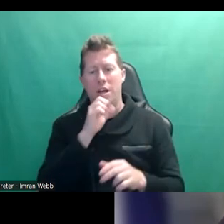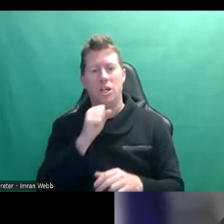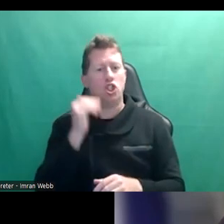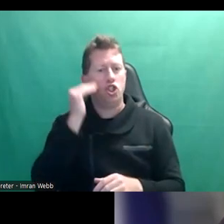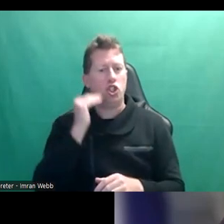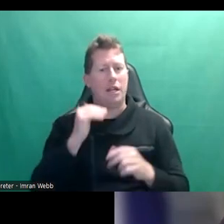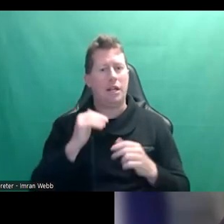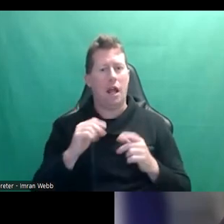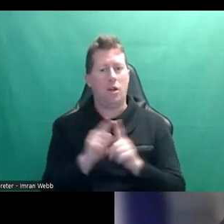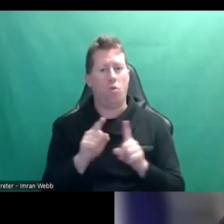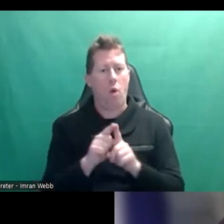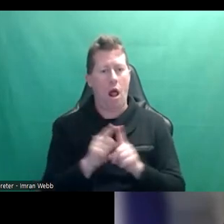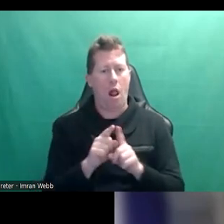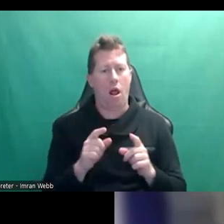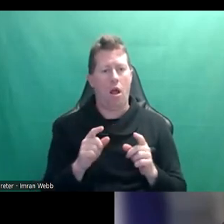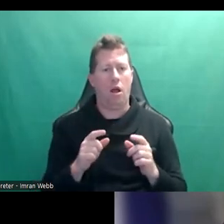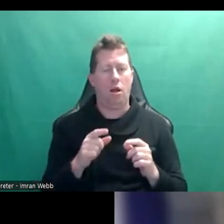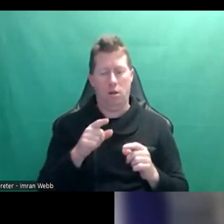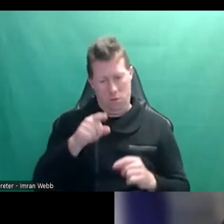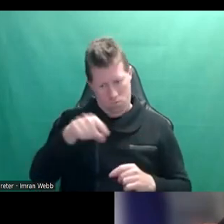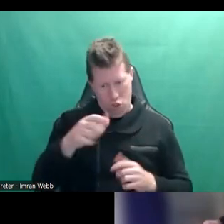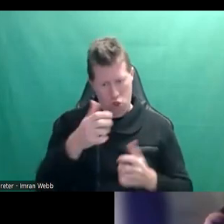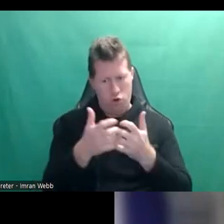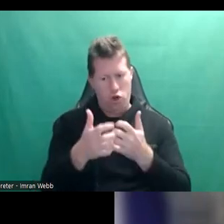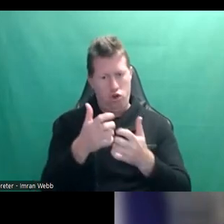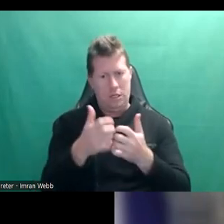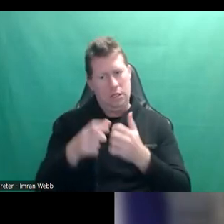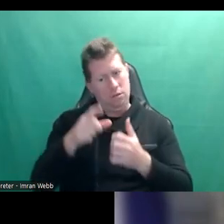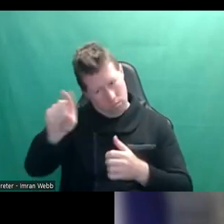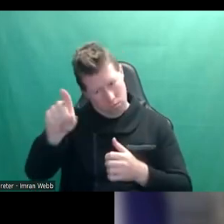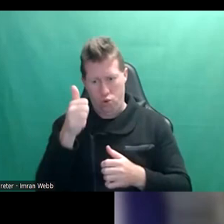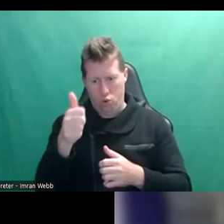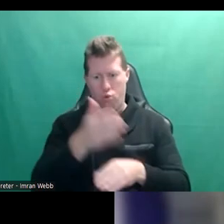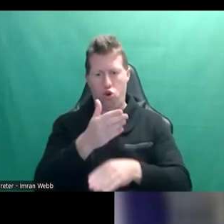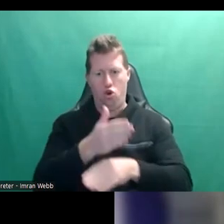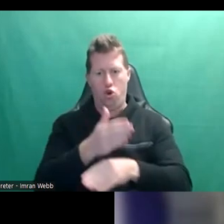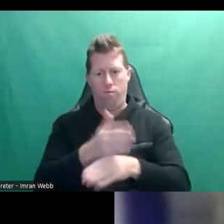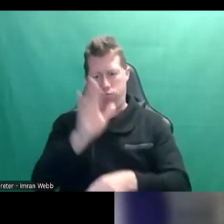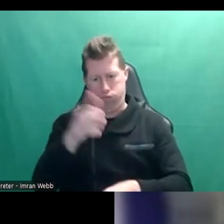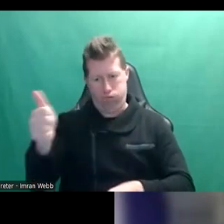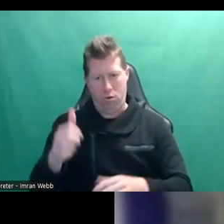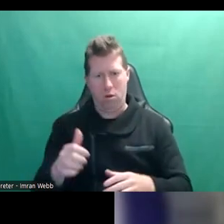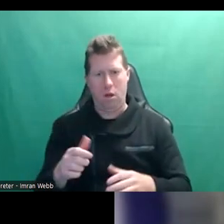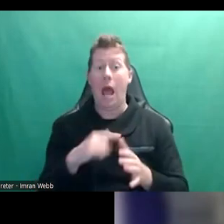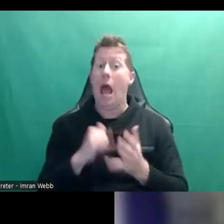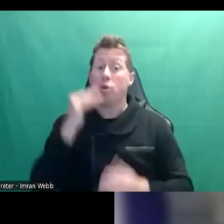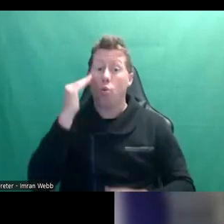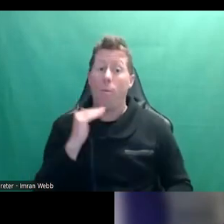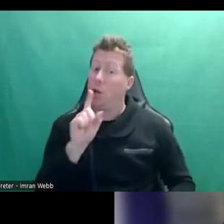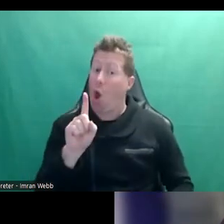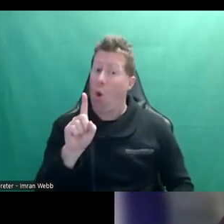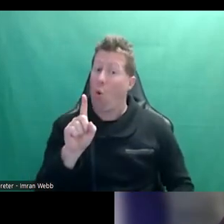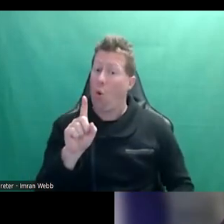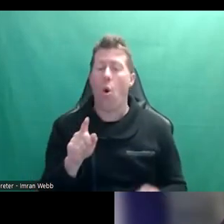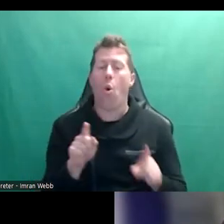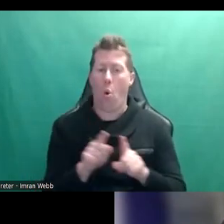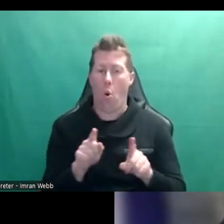know, you're expected to go to university and have a good profession. Um, but as a woman, you must also